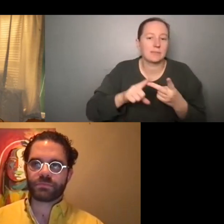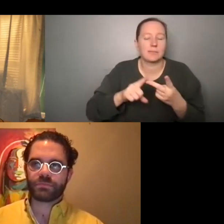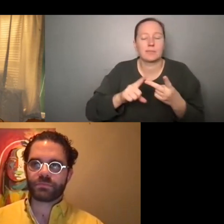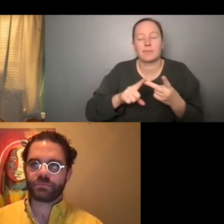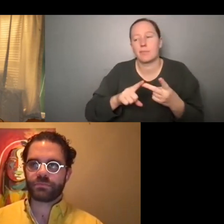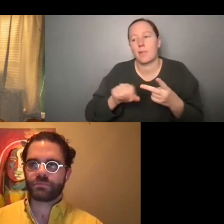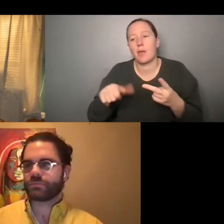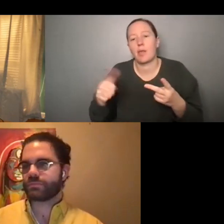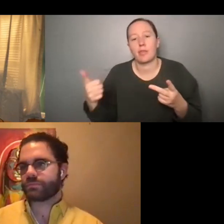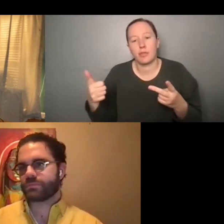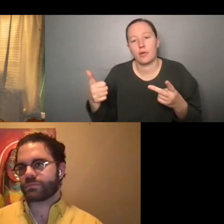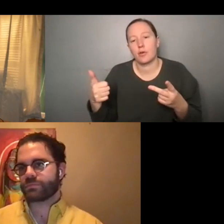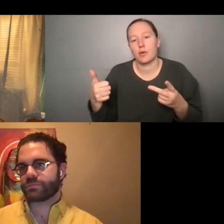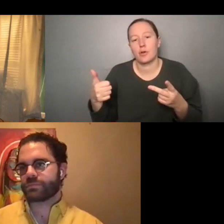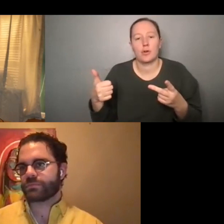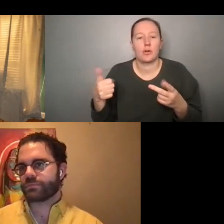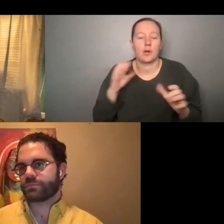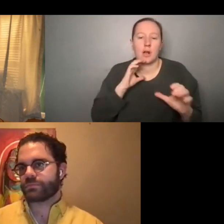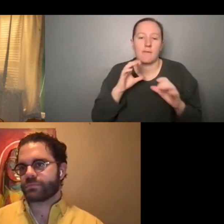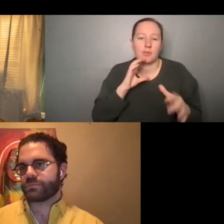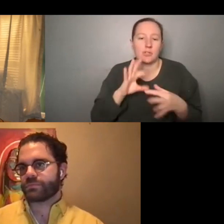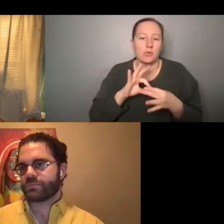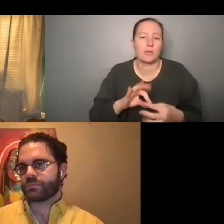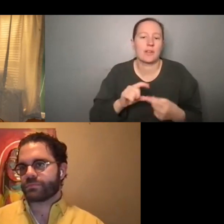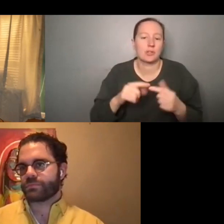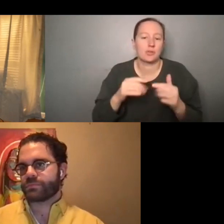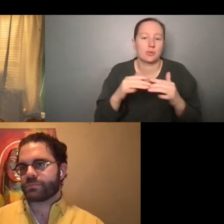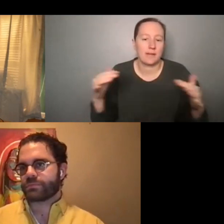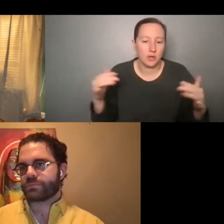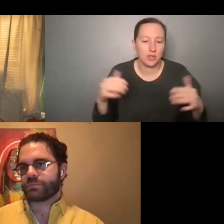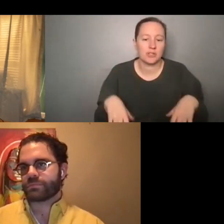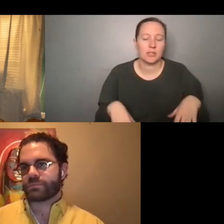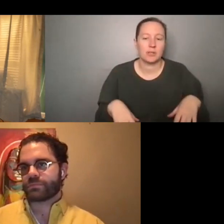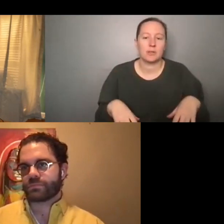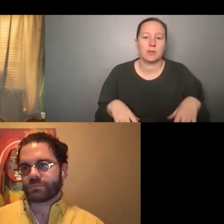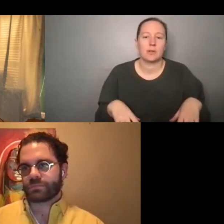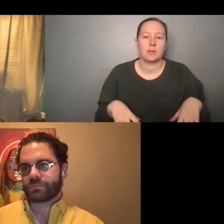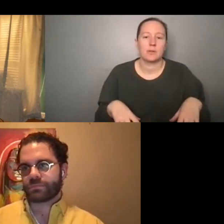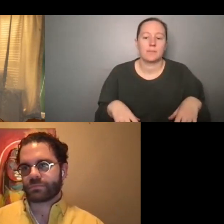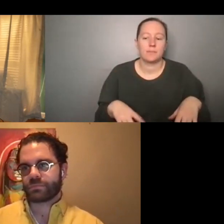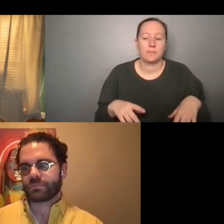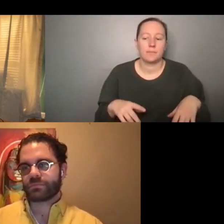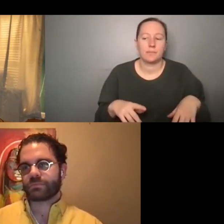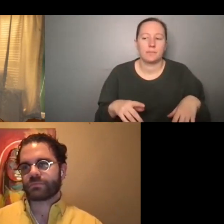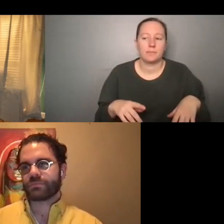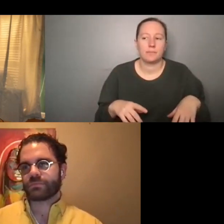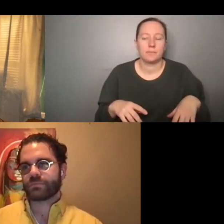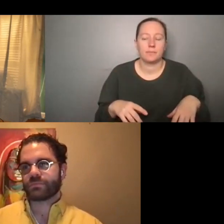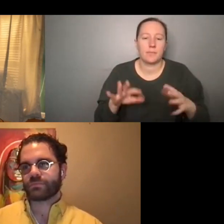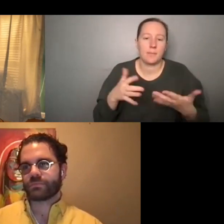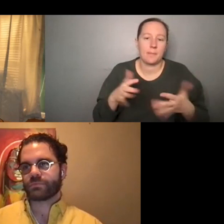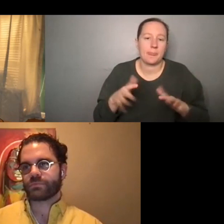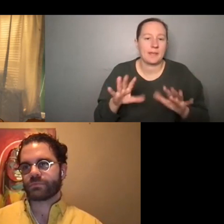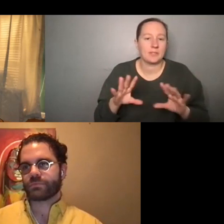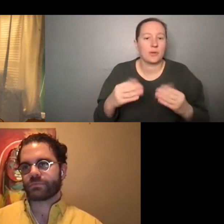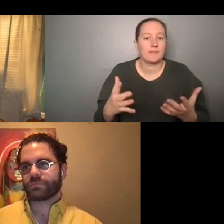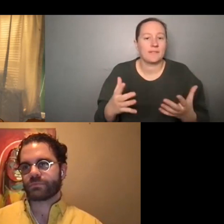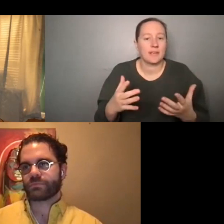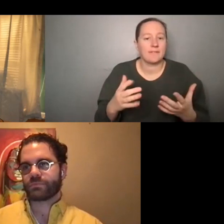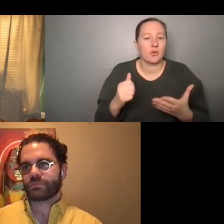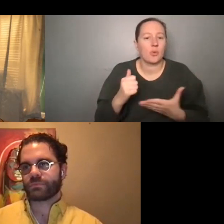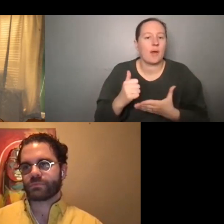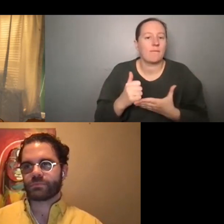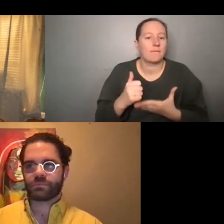the, you know, conversations around diversity. Um, and they sort of give you, uh, helpful